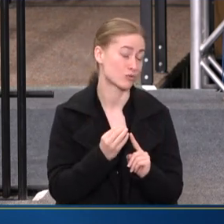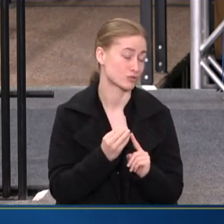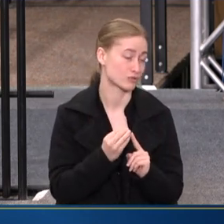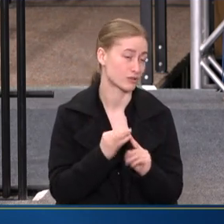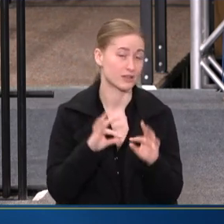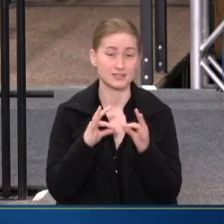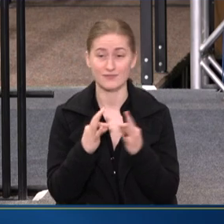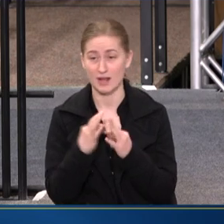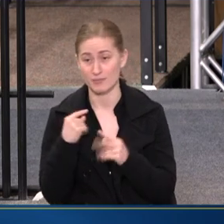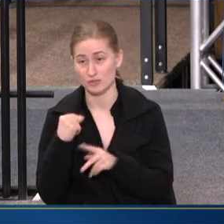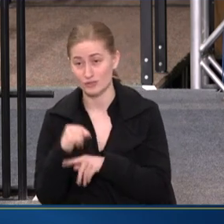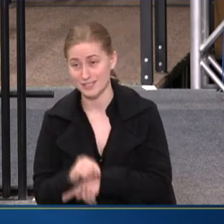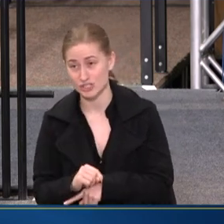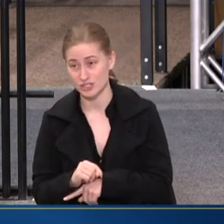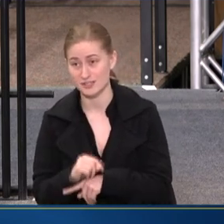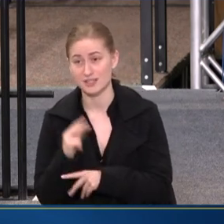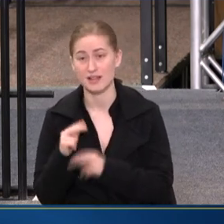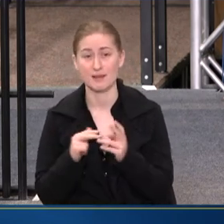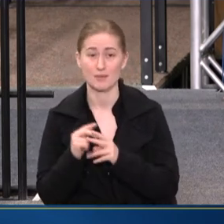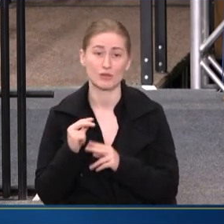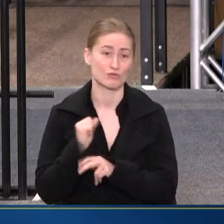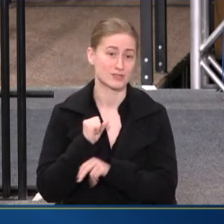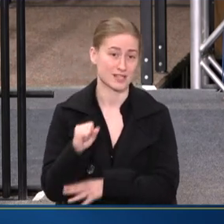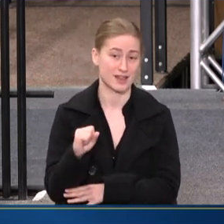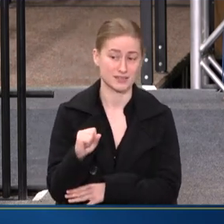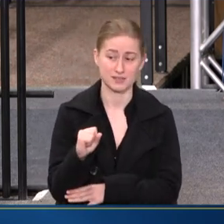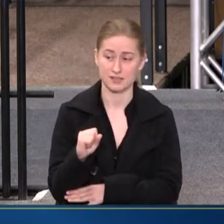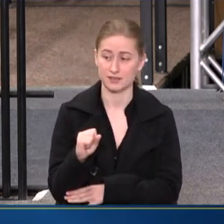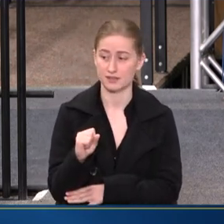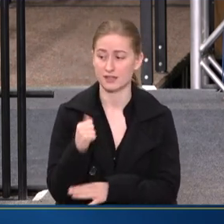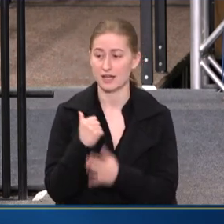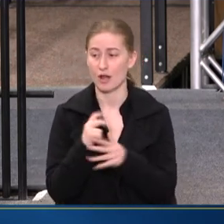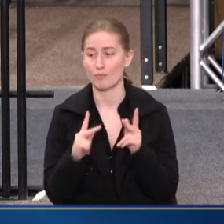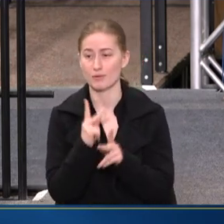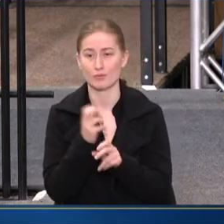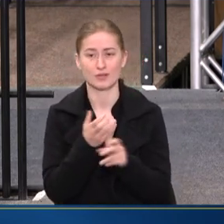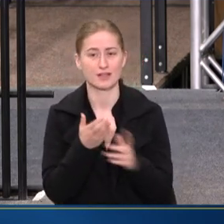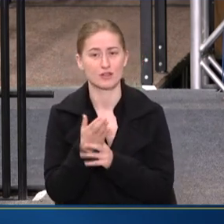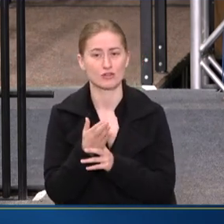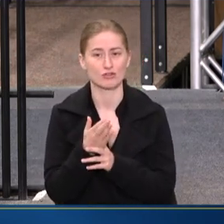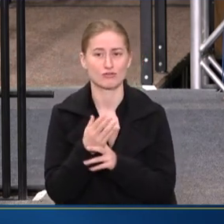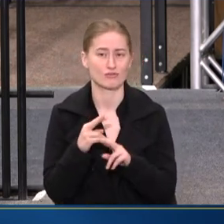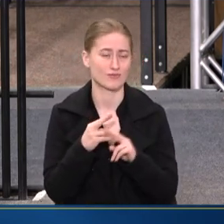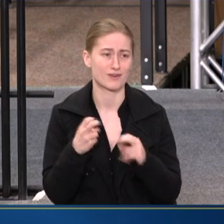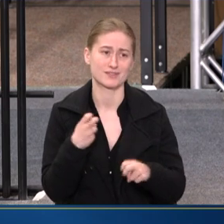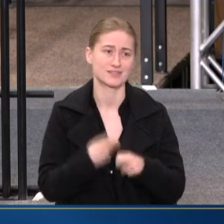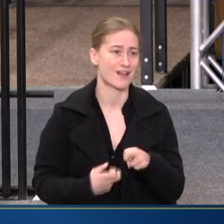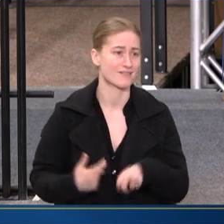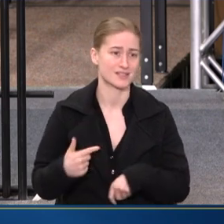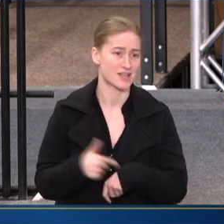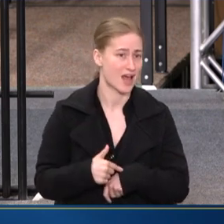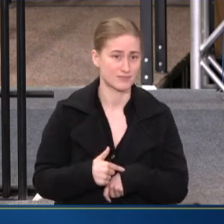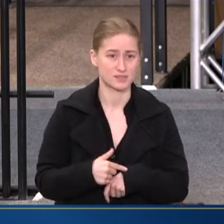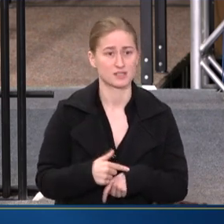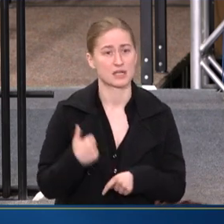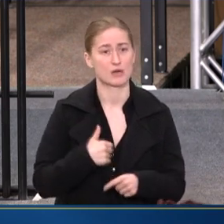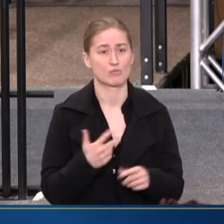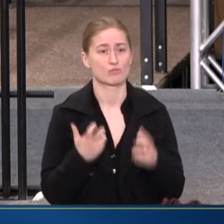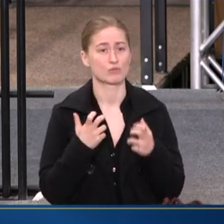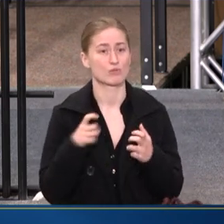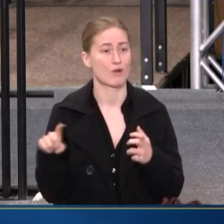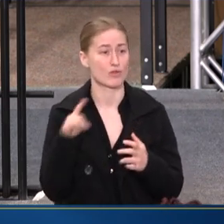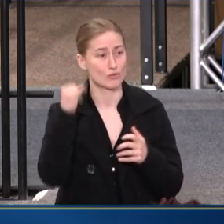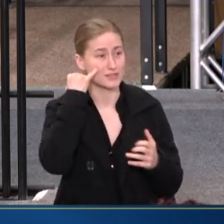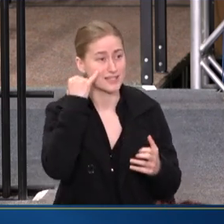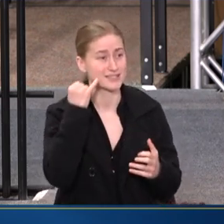IT'S FAMILY TRADITIONS THAT BUILD RESILIENCY, THAT HELP PEOPLE GET THROUGH VERY TOUGH TIMES. AND WE WANT THOSE